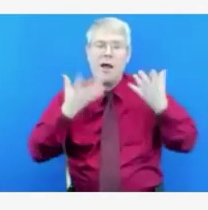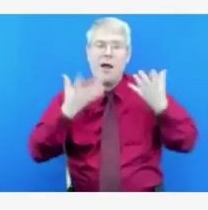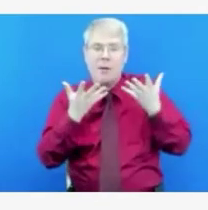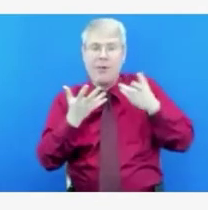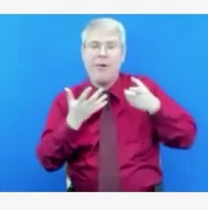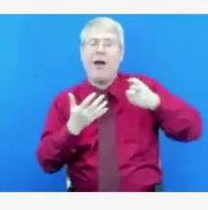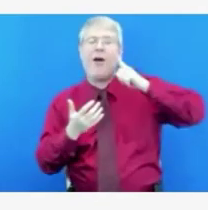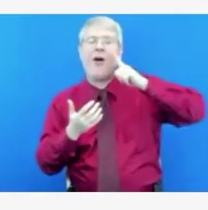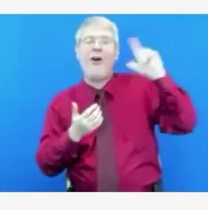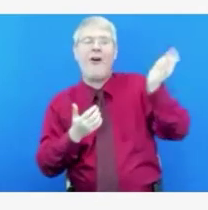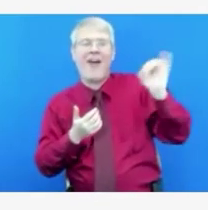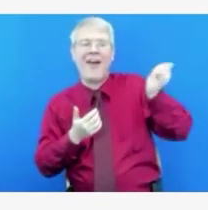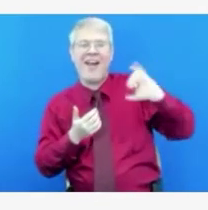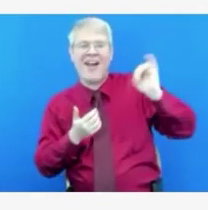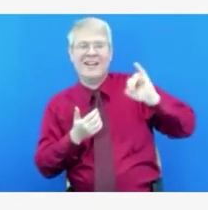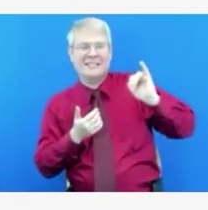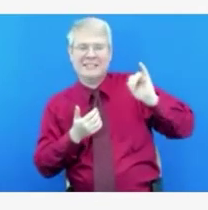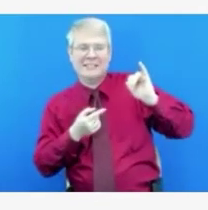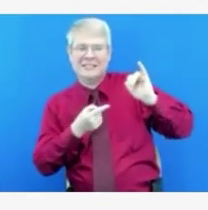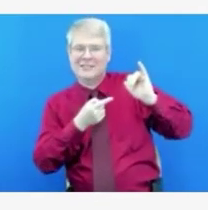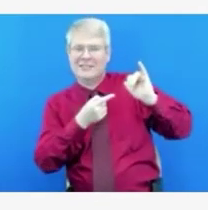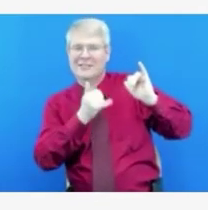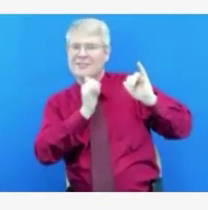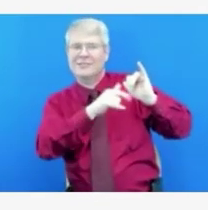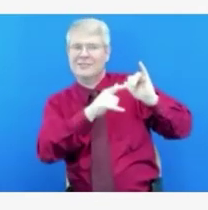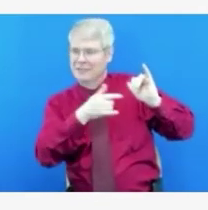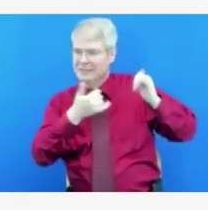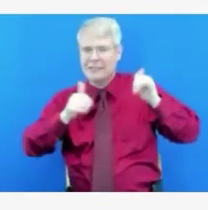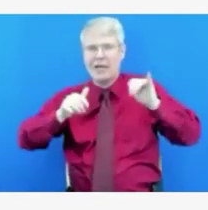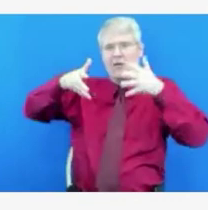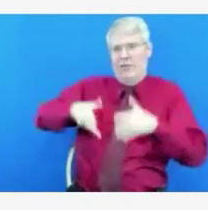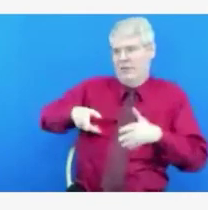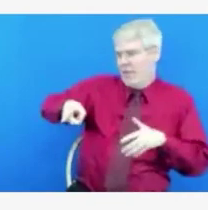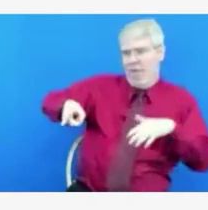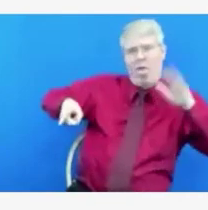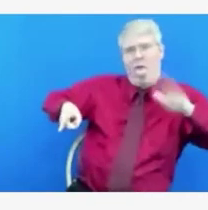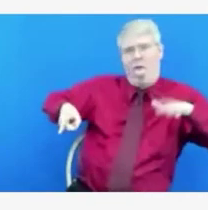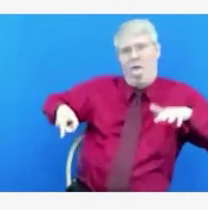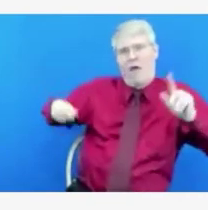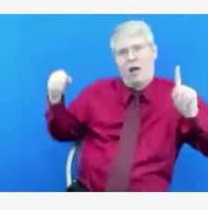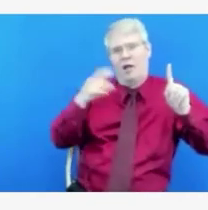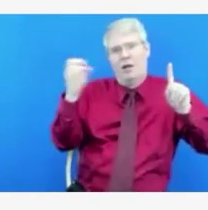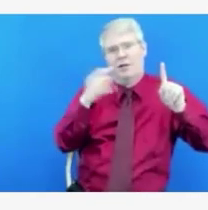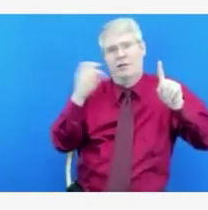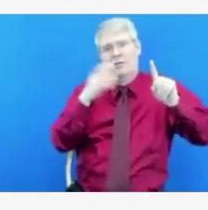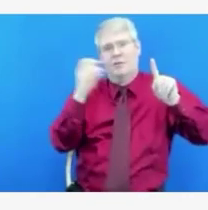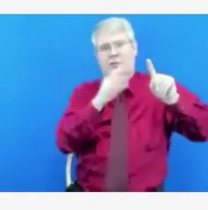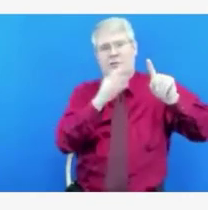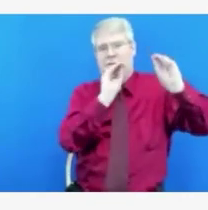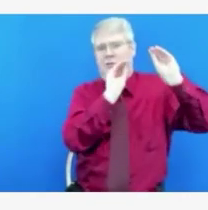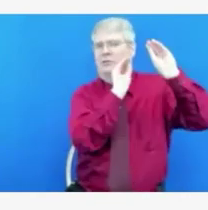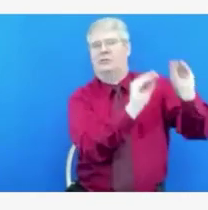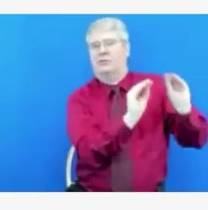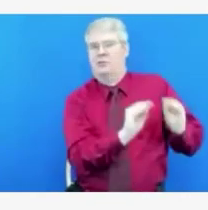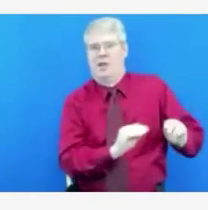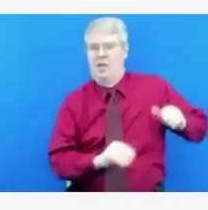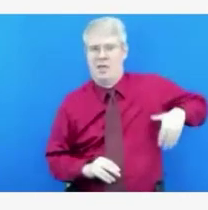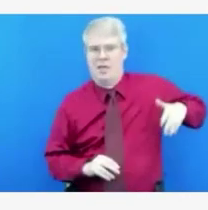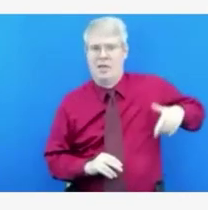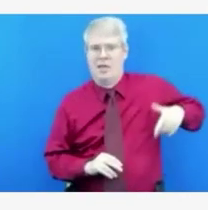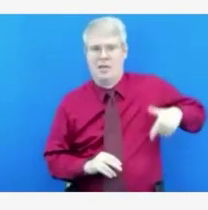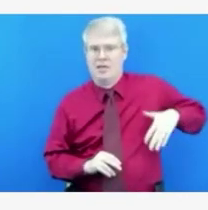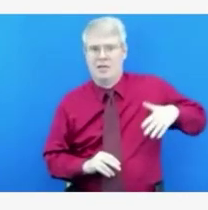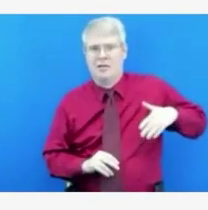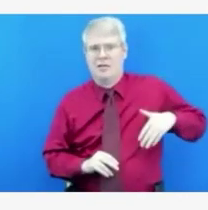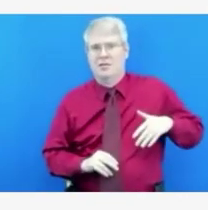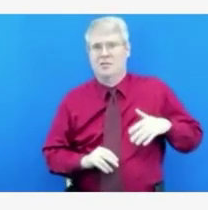So, one of the things that we are doing is offering assistance to our local public health districts to see if we can help them get caught up so we can